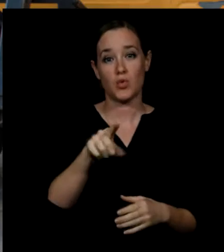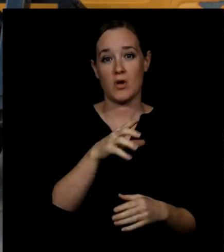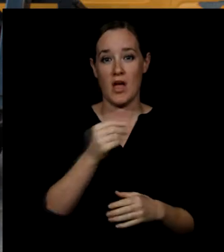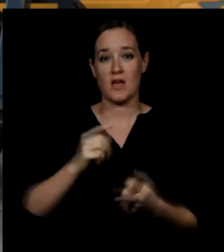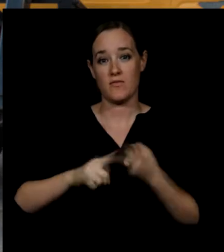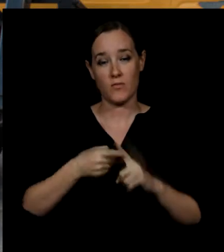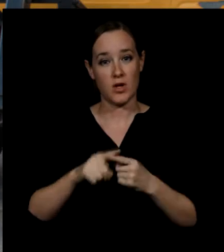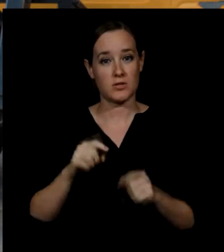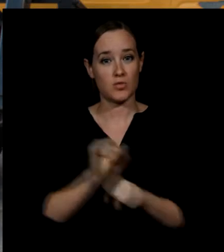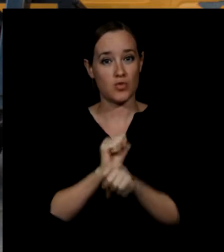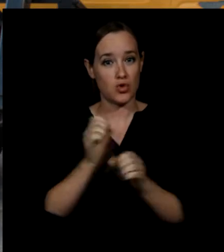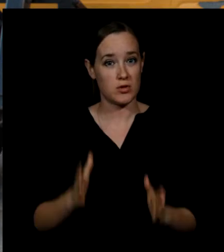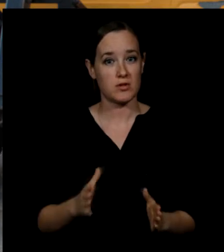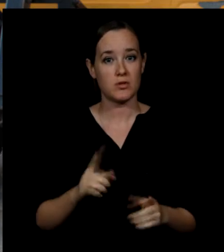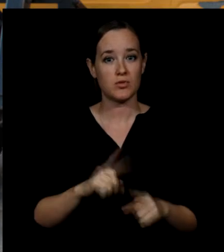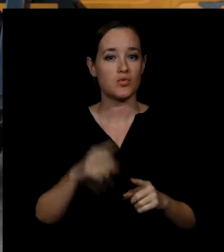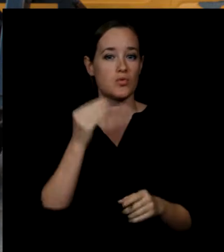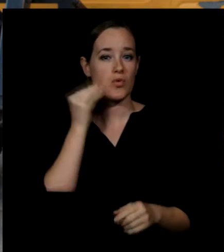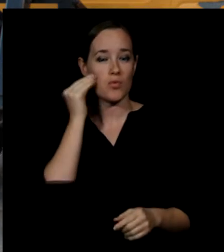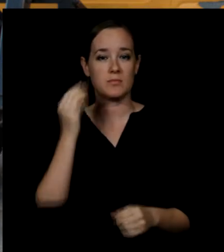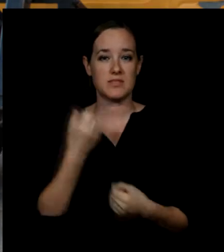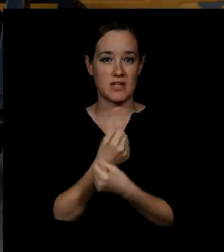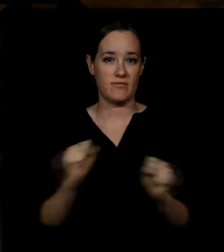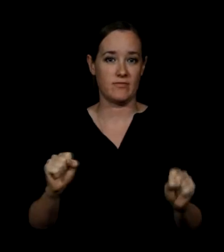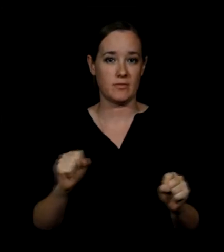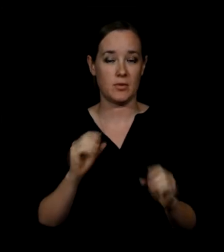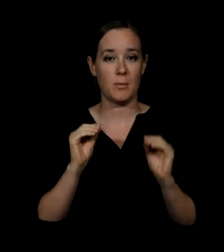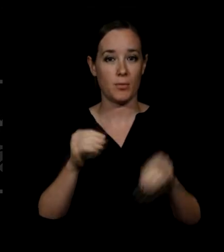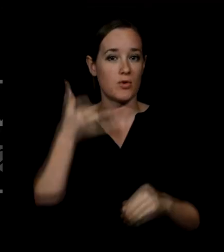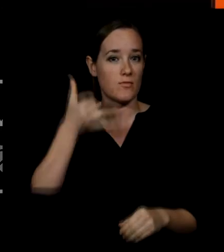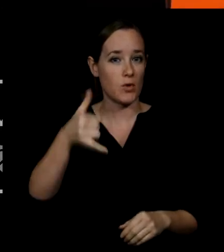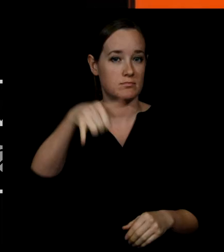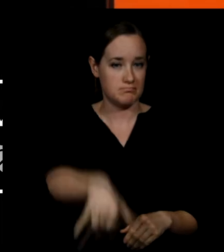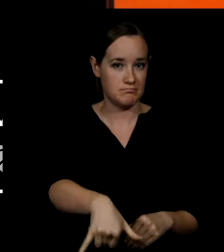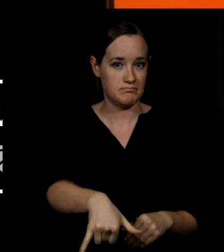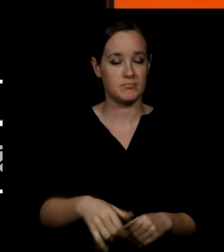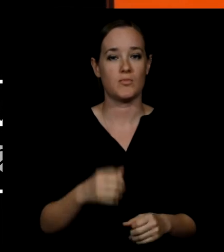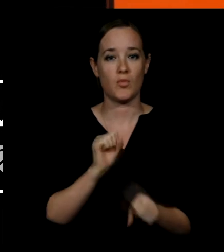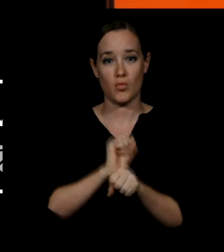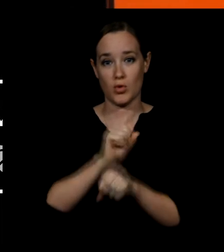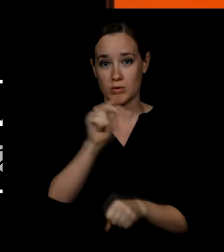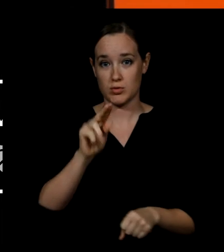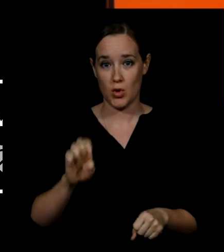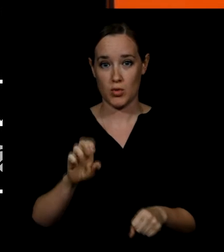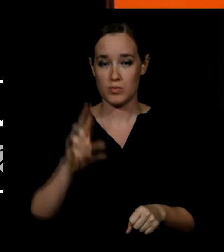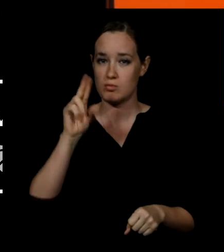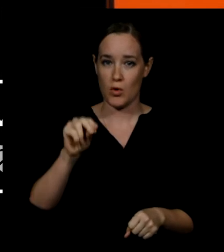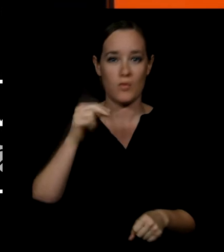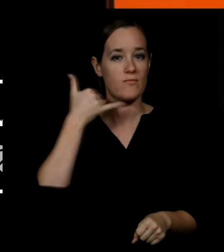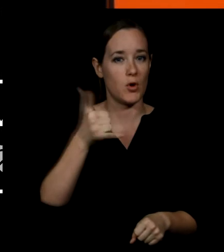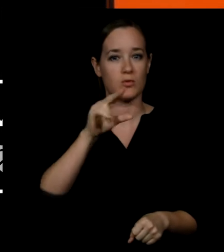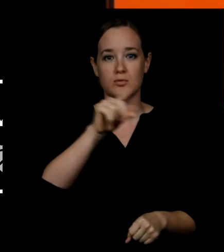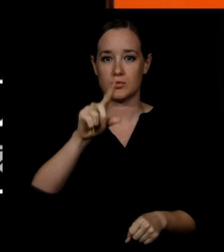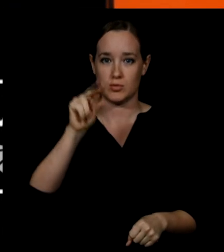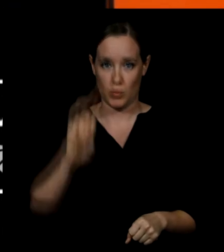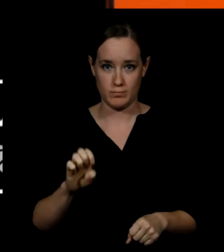you and my friends working on the roads to all get home safely. Put your phone down. Remember, work zones are no phone zones.